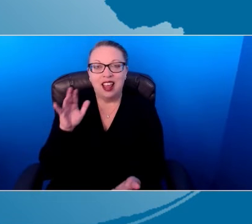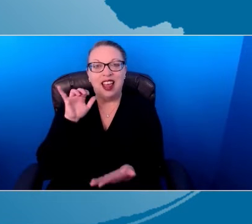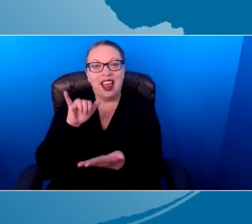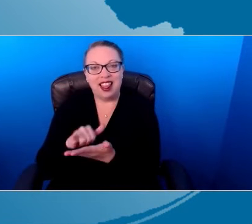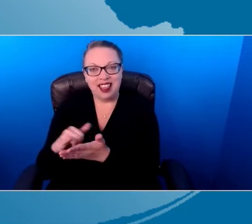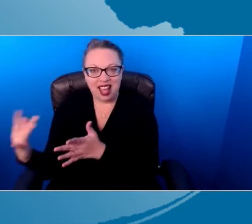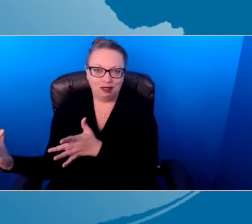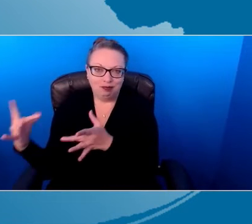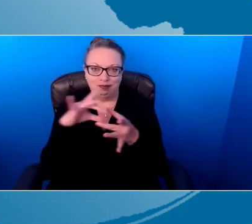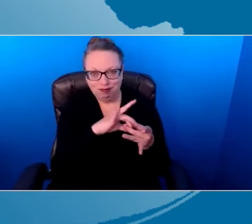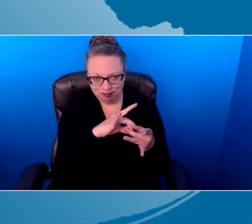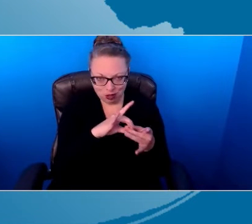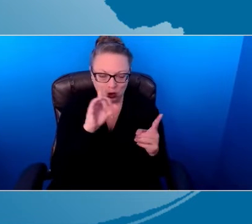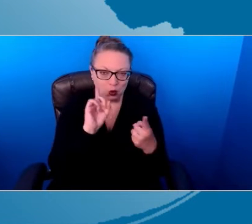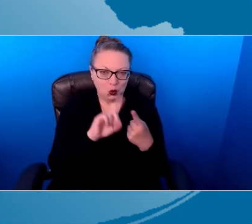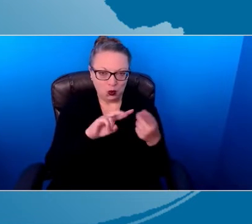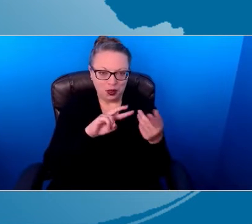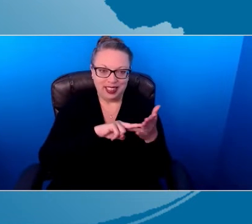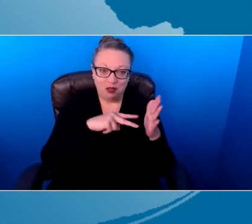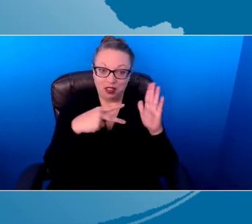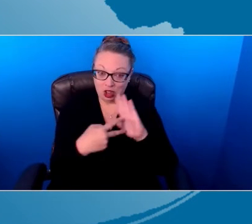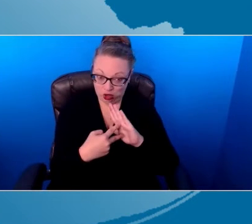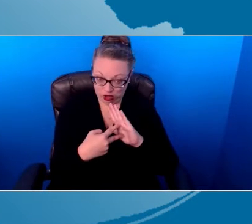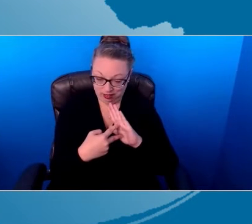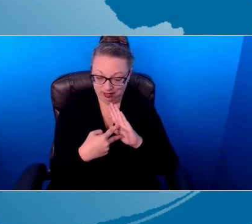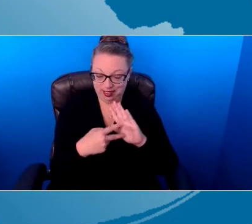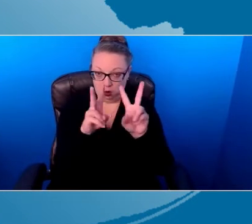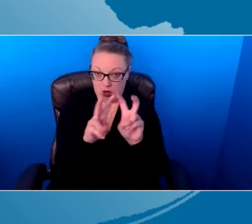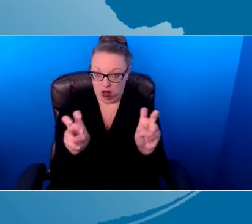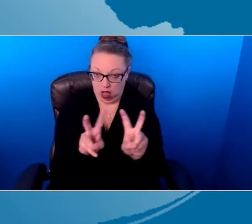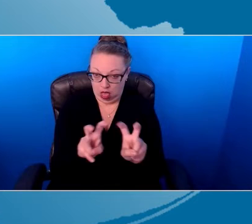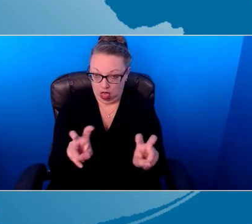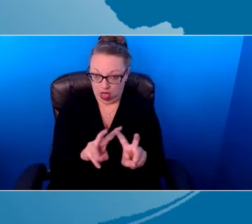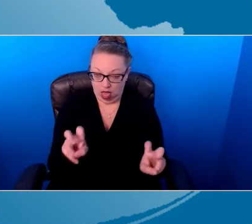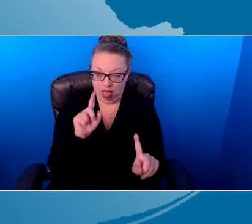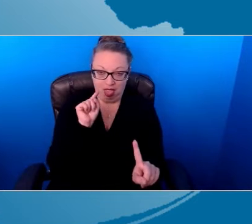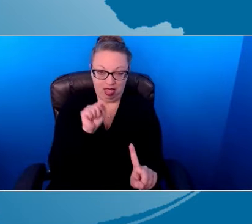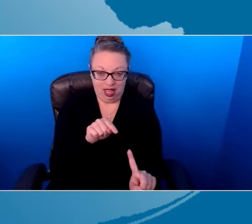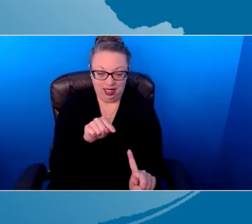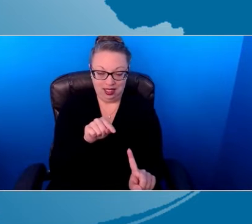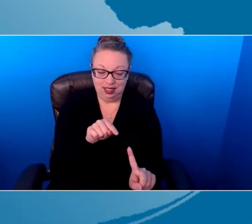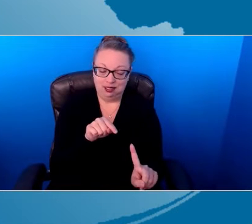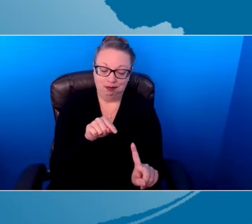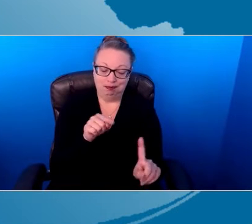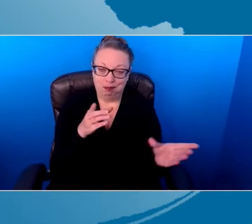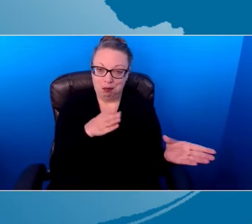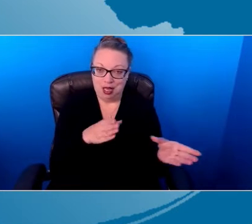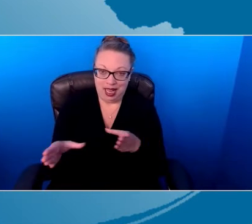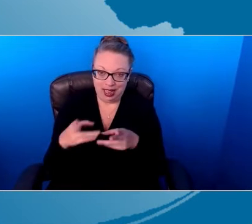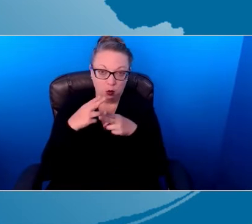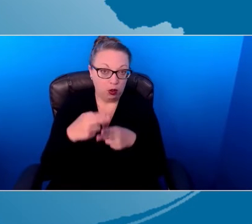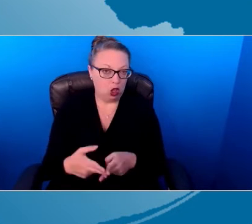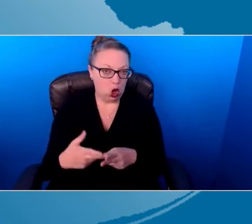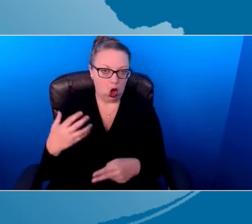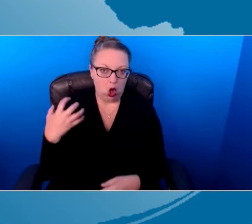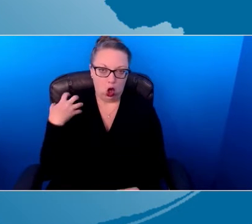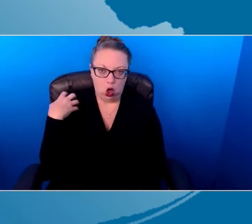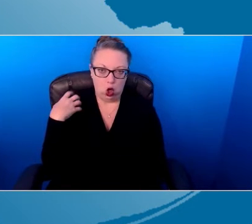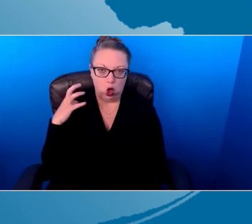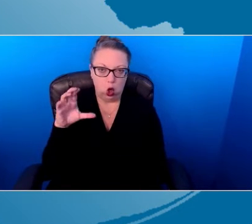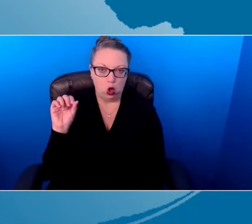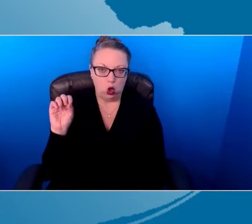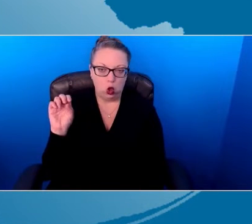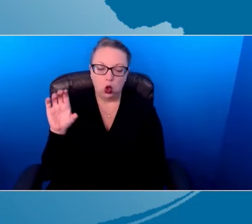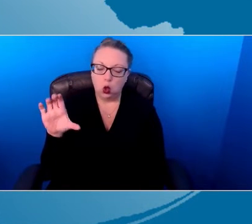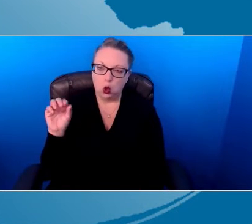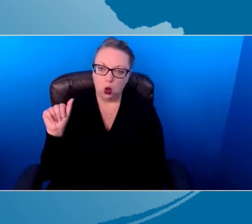this adult learning strategy that we call coaching. Now, I would like to say that my colleague